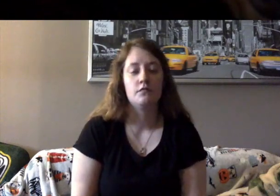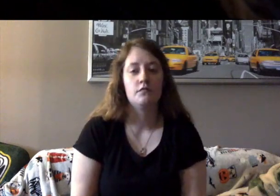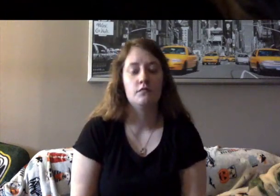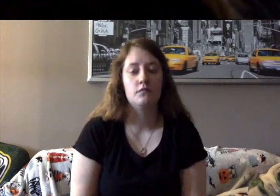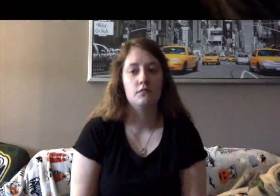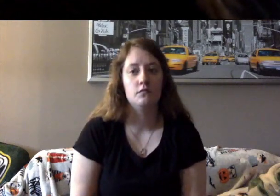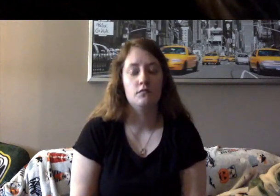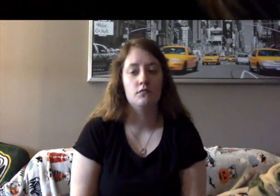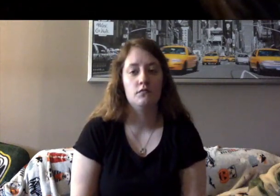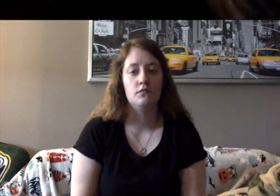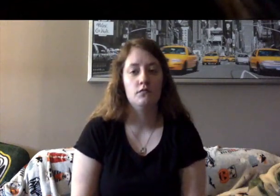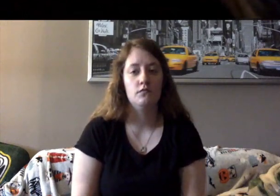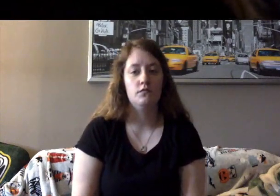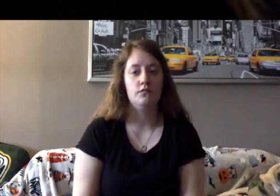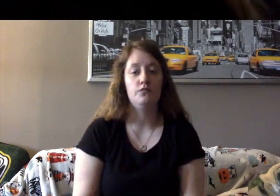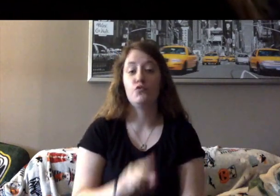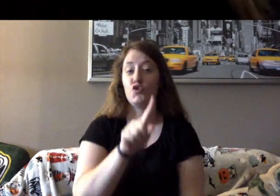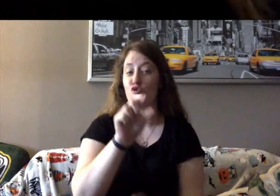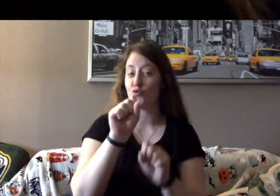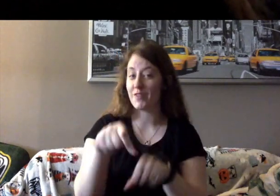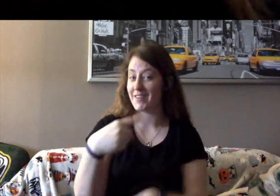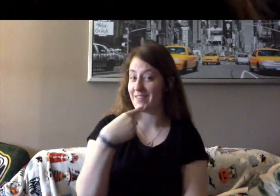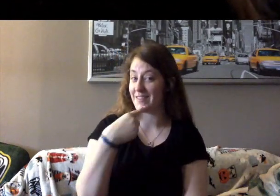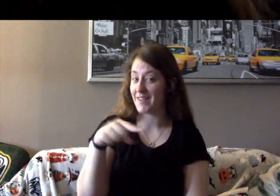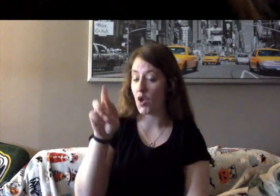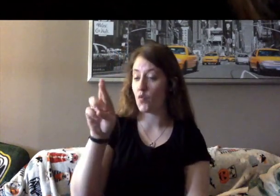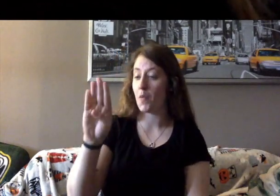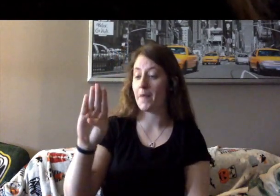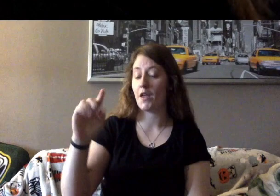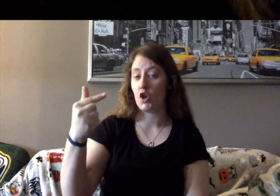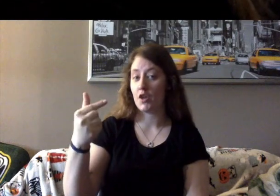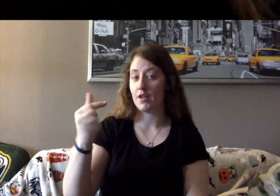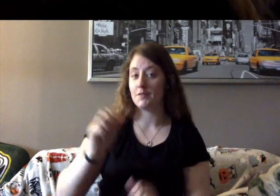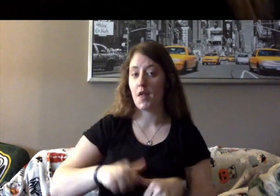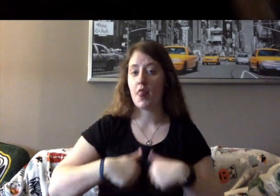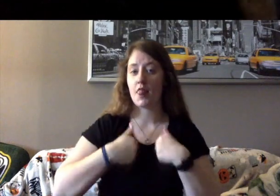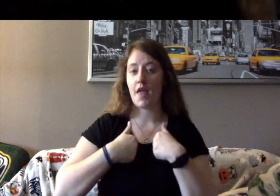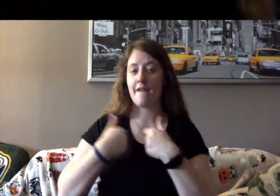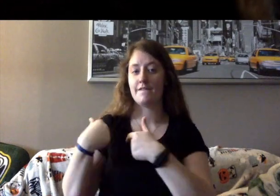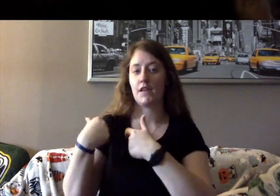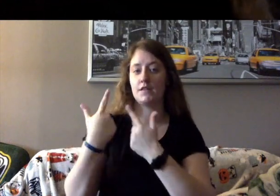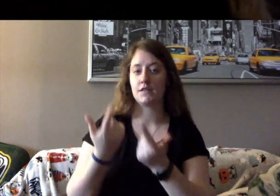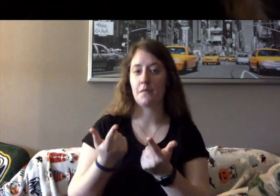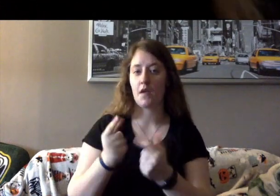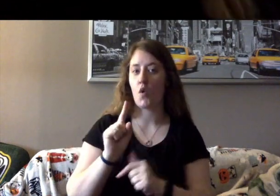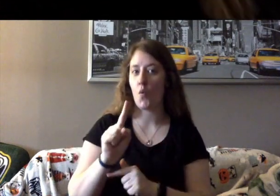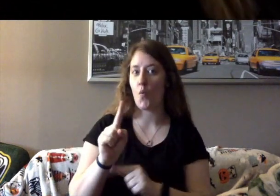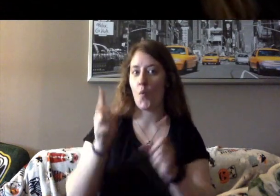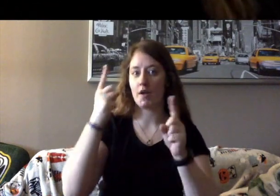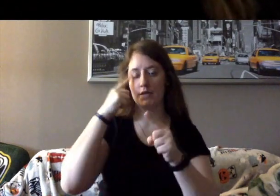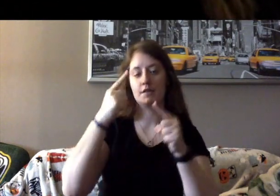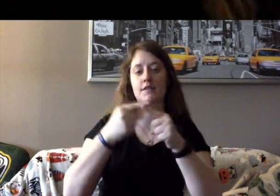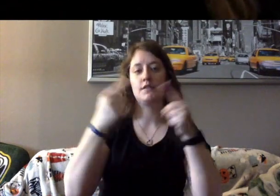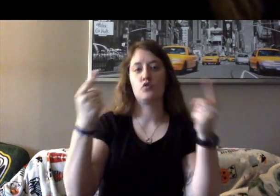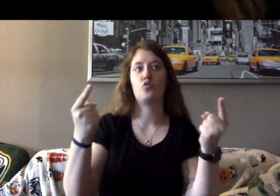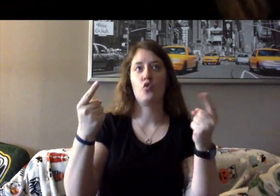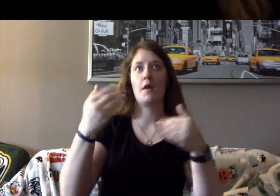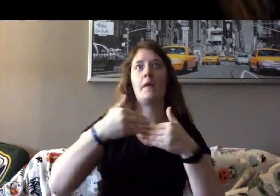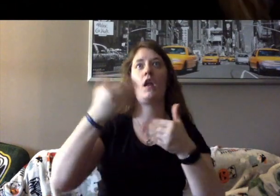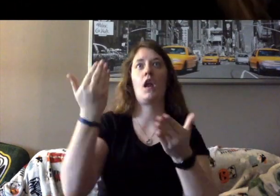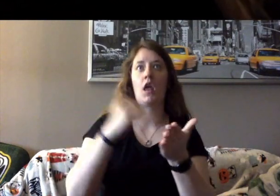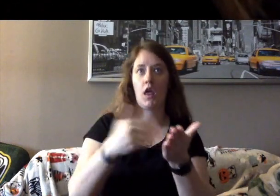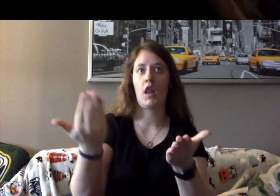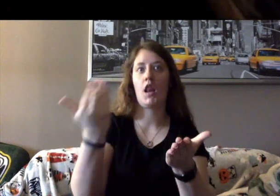You could say Ruth Bader Ginsburg's life has been one disagreement after another.